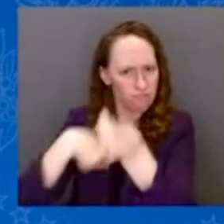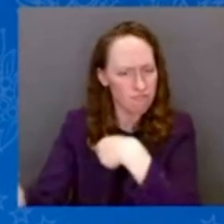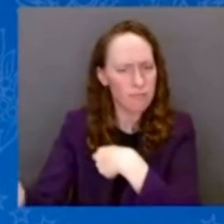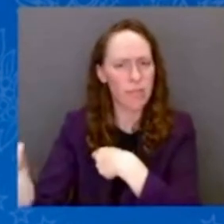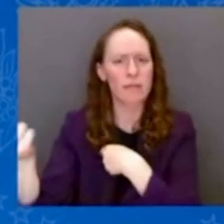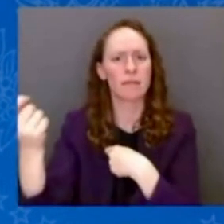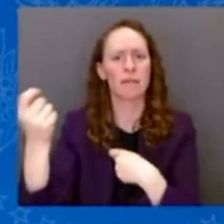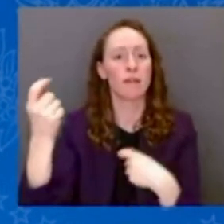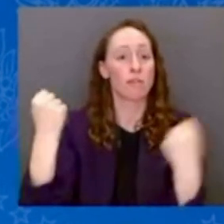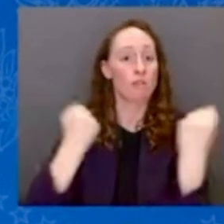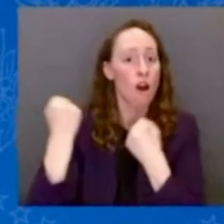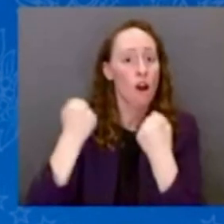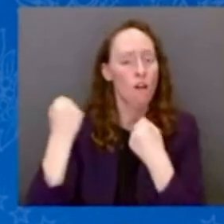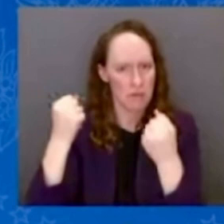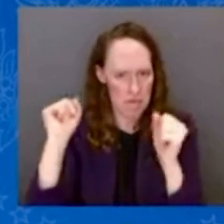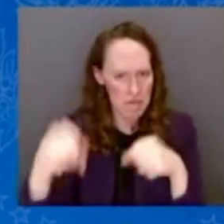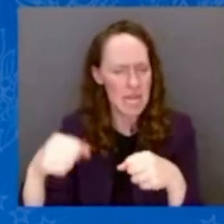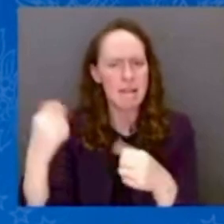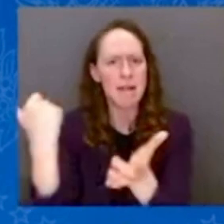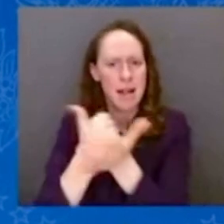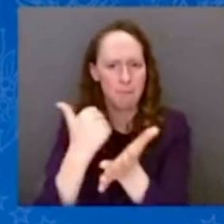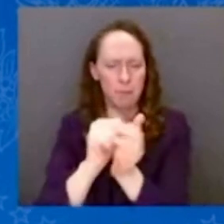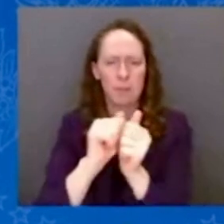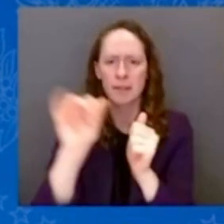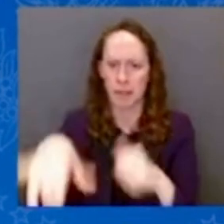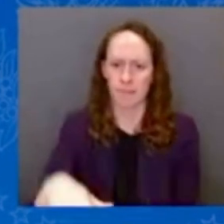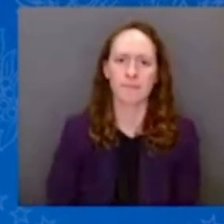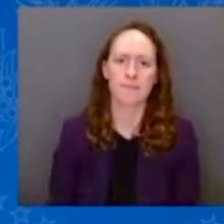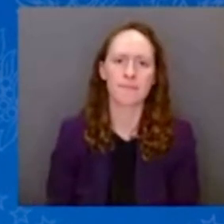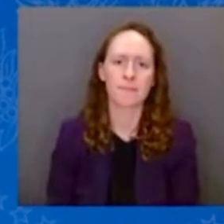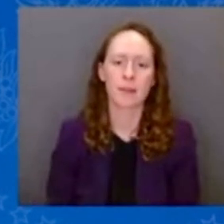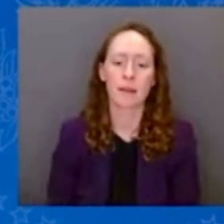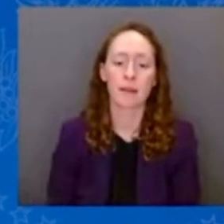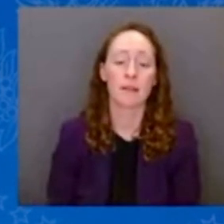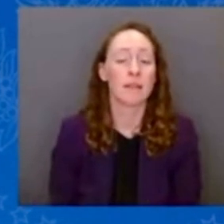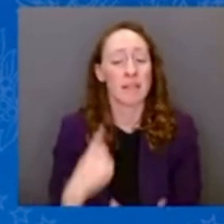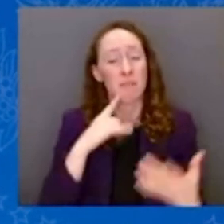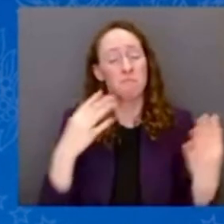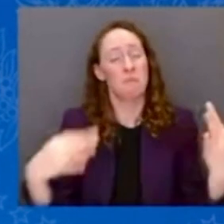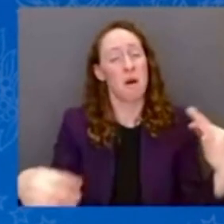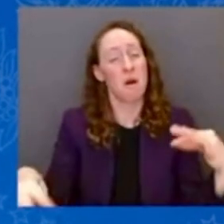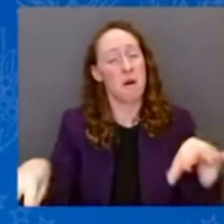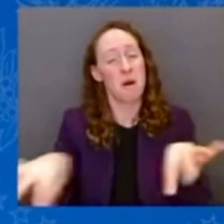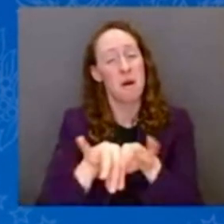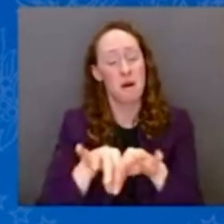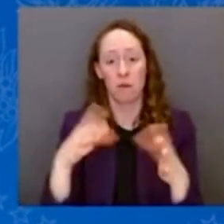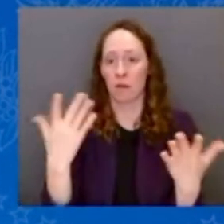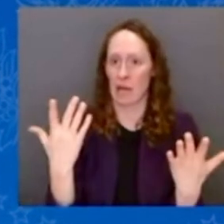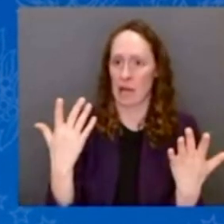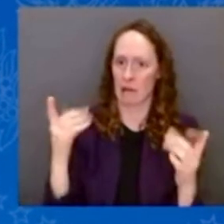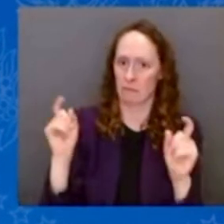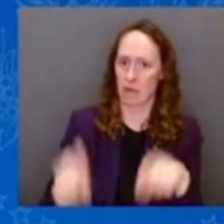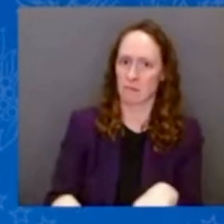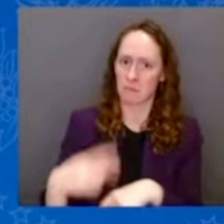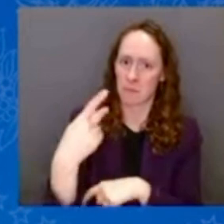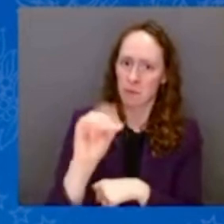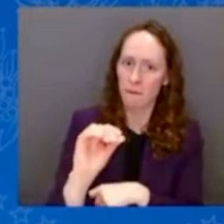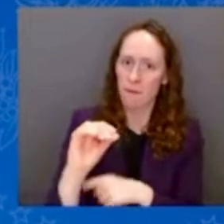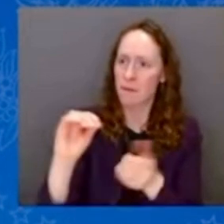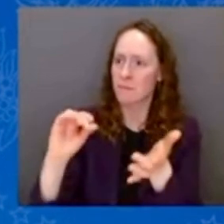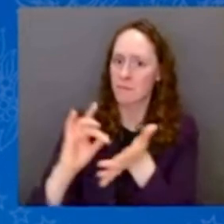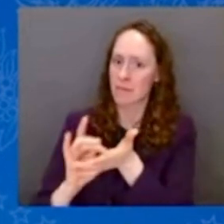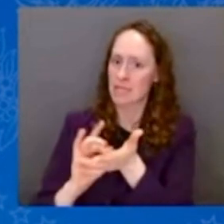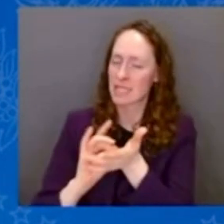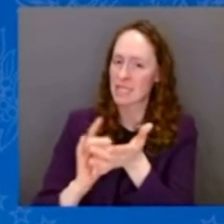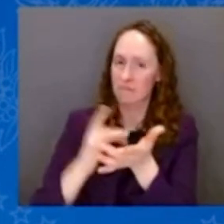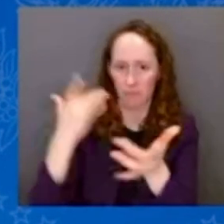of you in every community. It's where most people get their prescriptions these days. Well, we're working to make sure you can still have access to them.